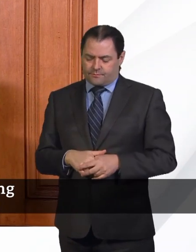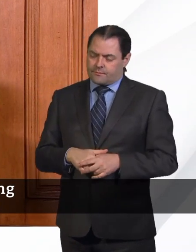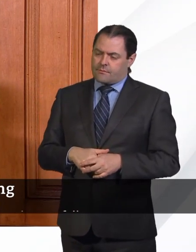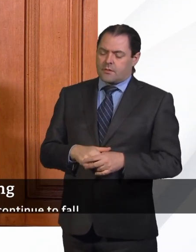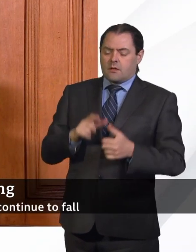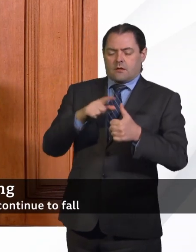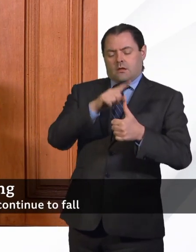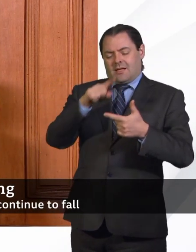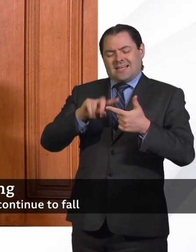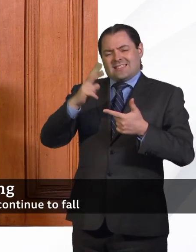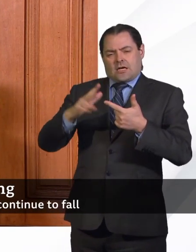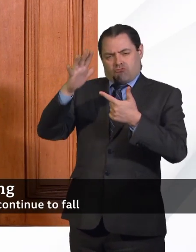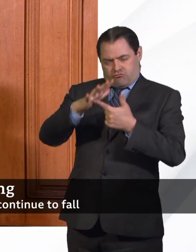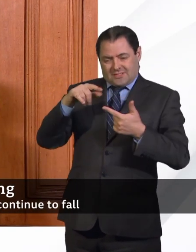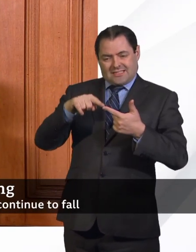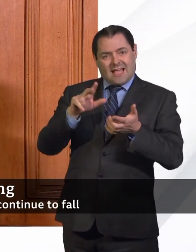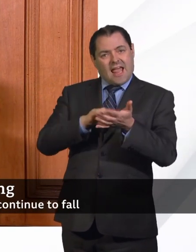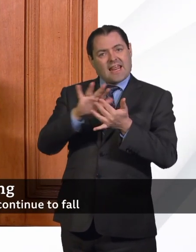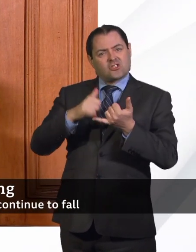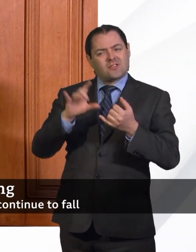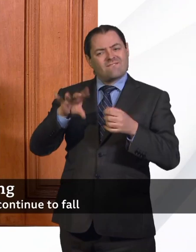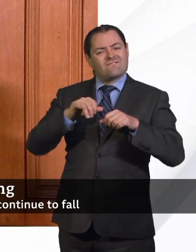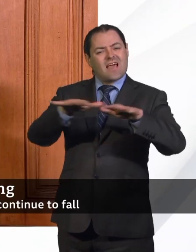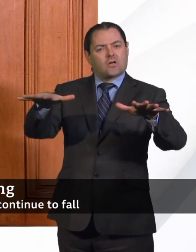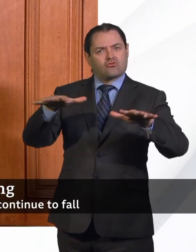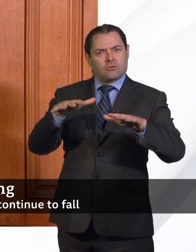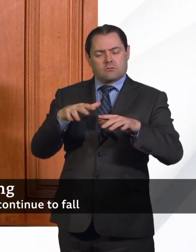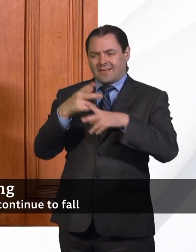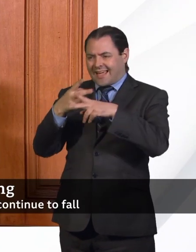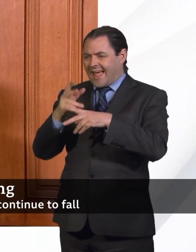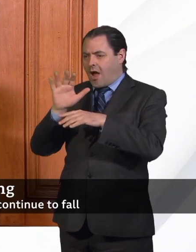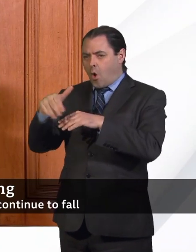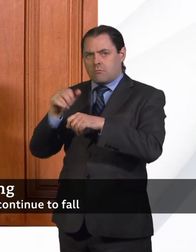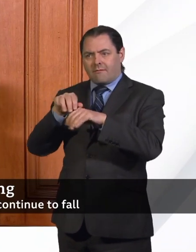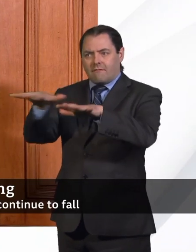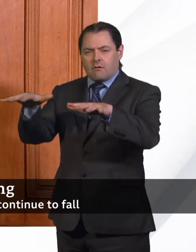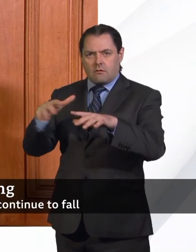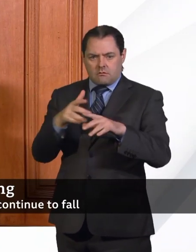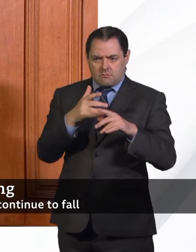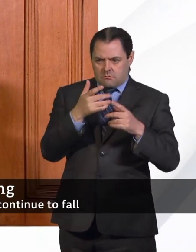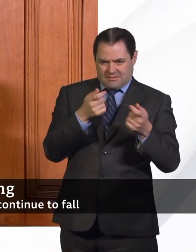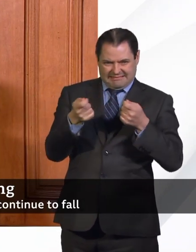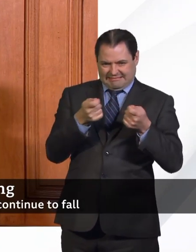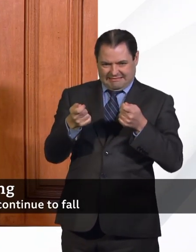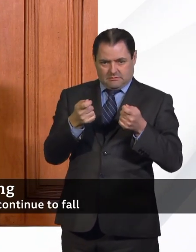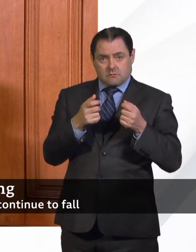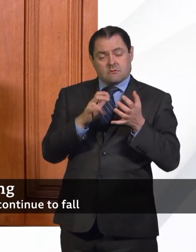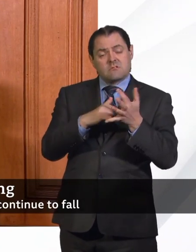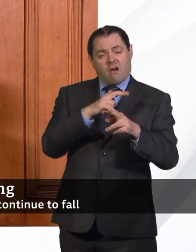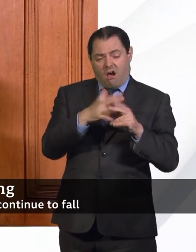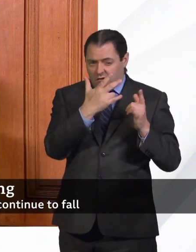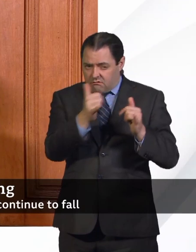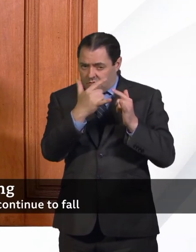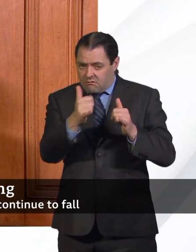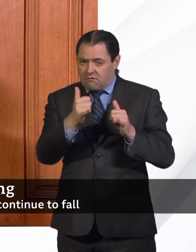is to support the NHS in infection control and other settings like care homes. So we're doing a lot of testing of staff to make sure that